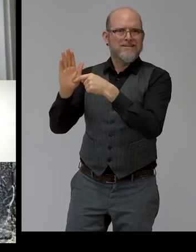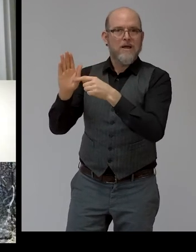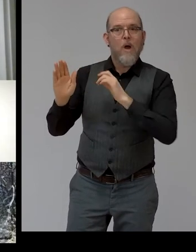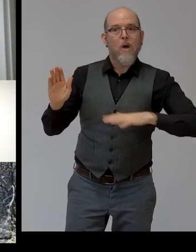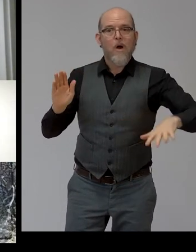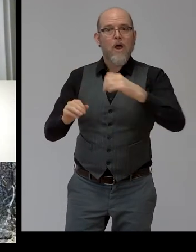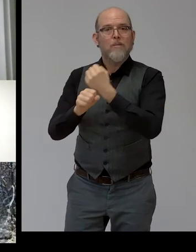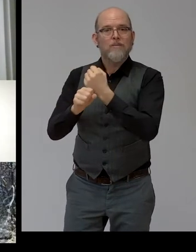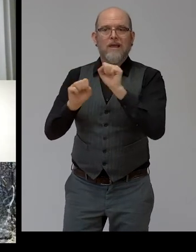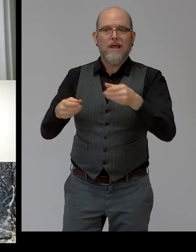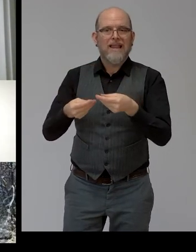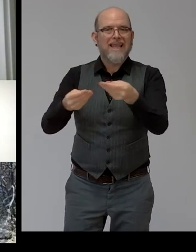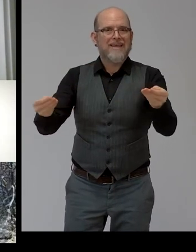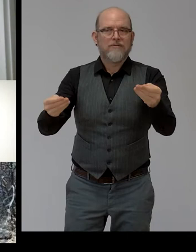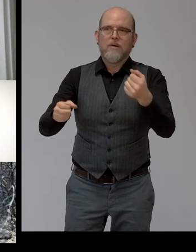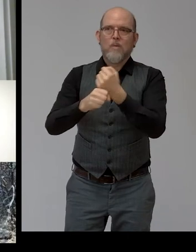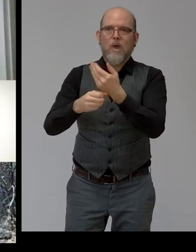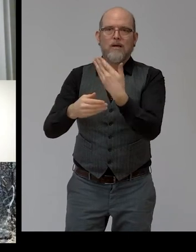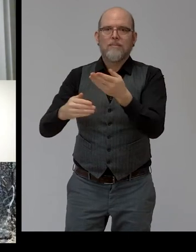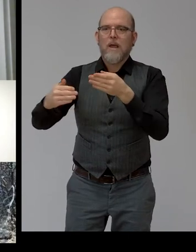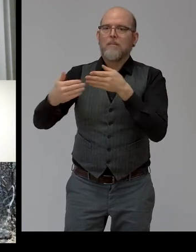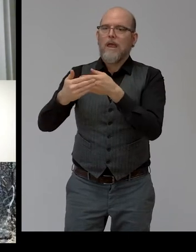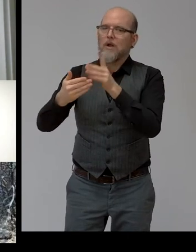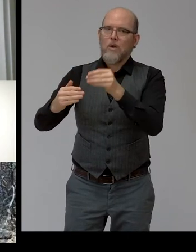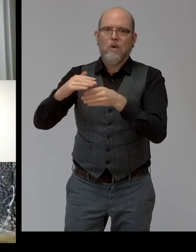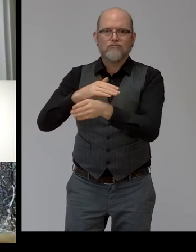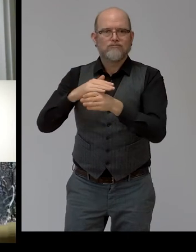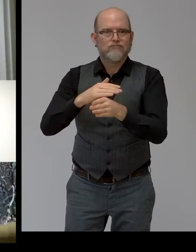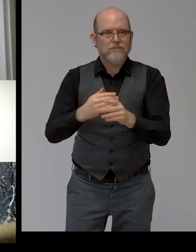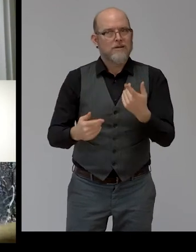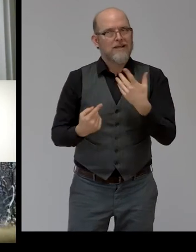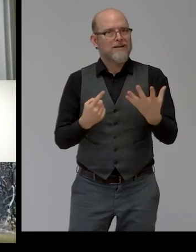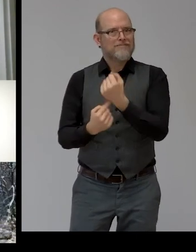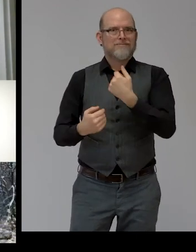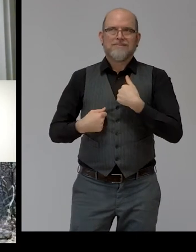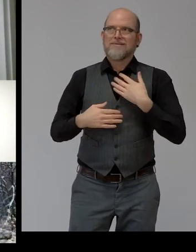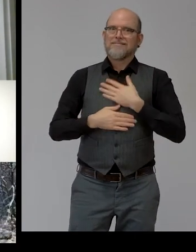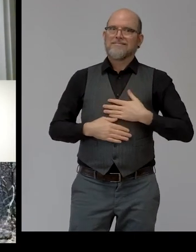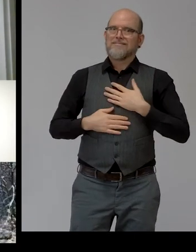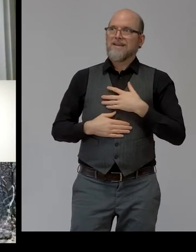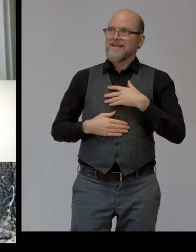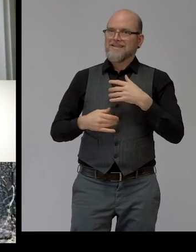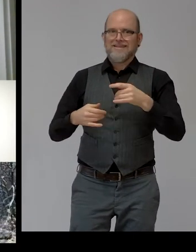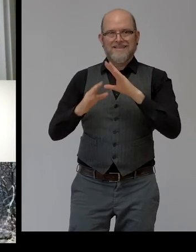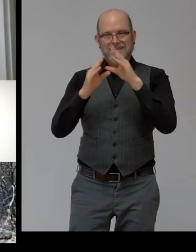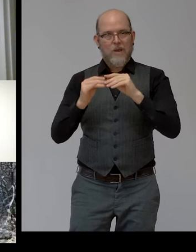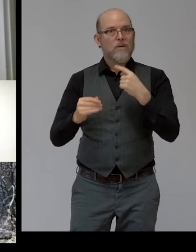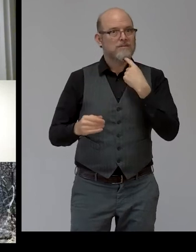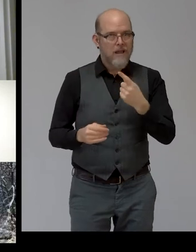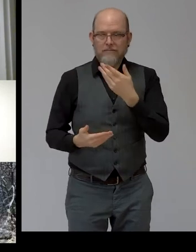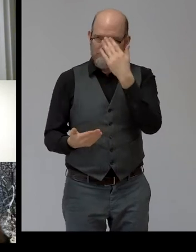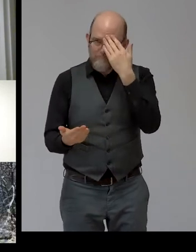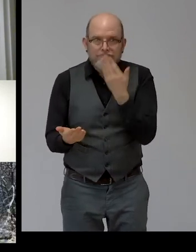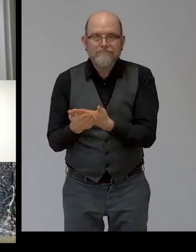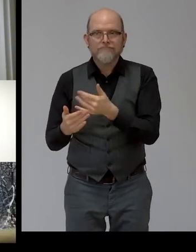We are so honored to be a part of this exclusive group of awardees and excited to